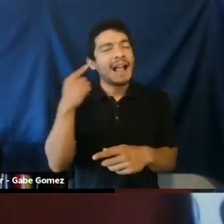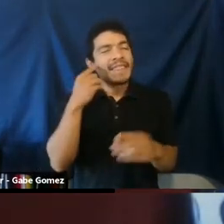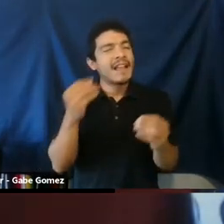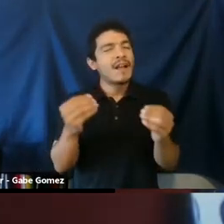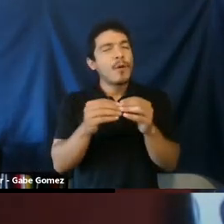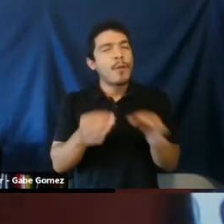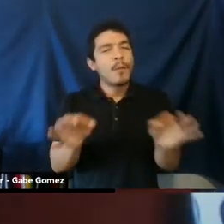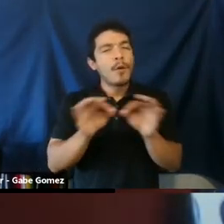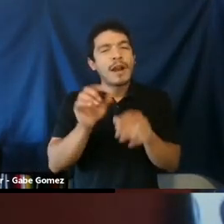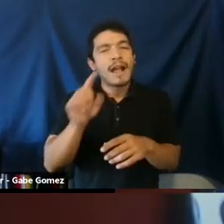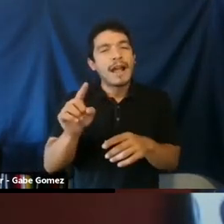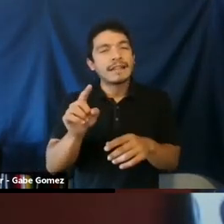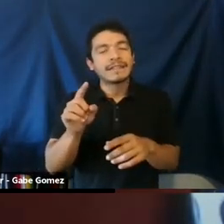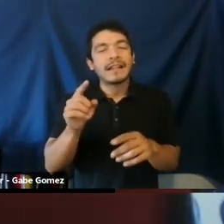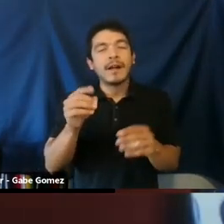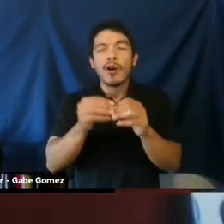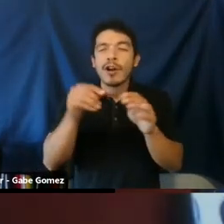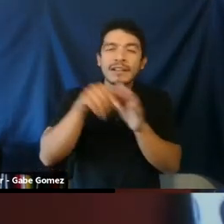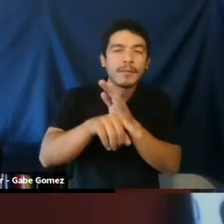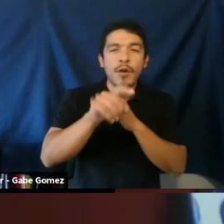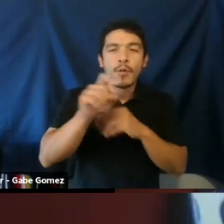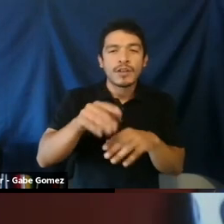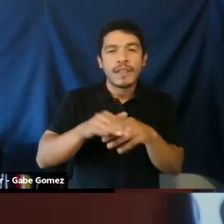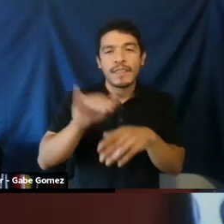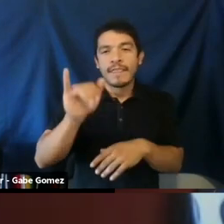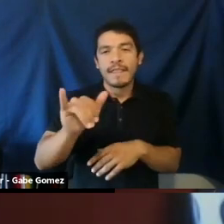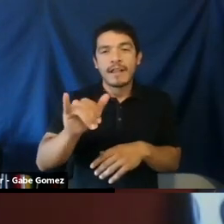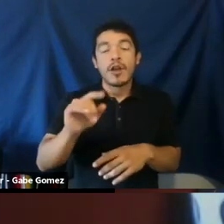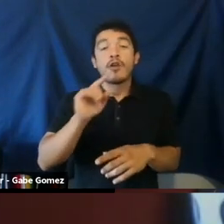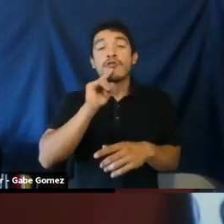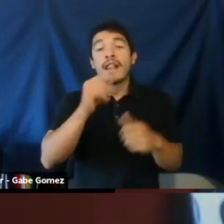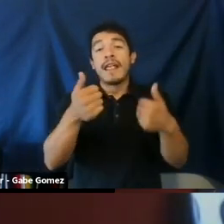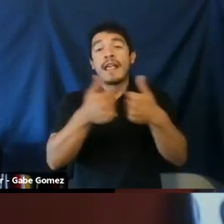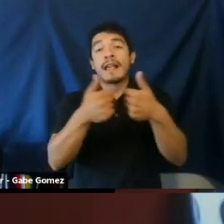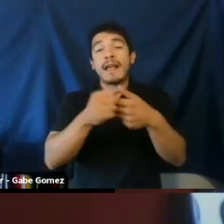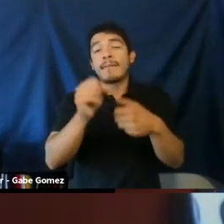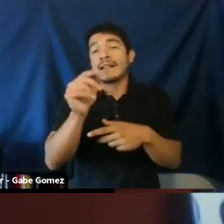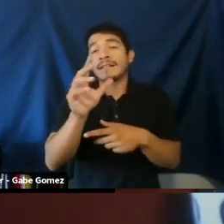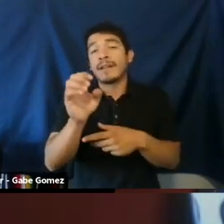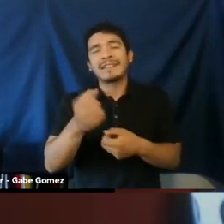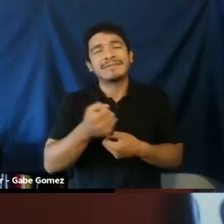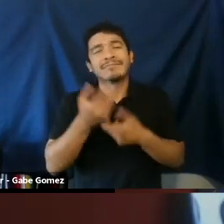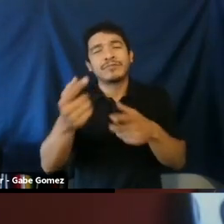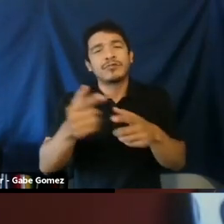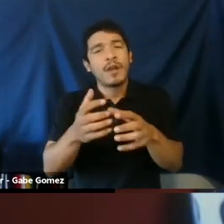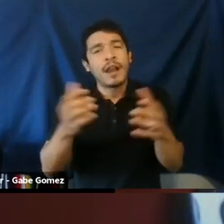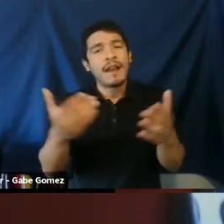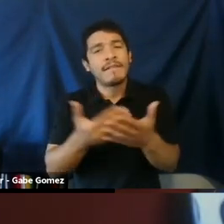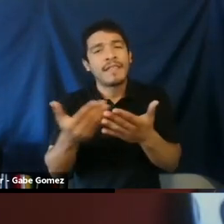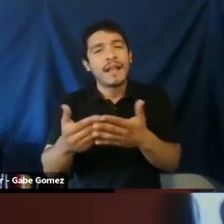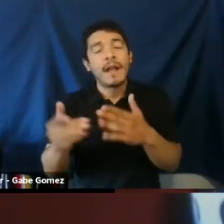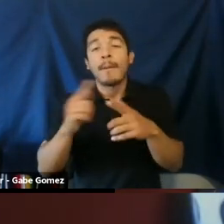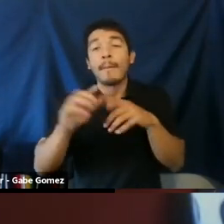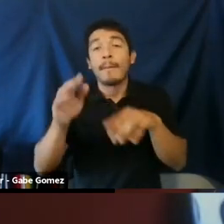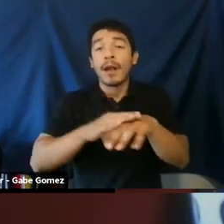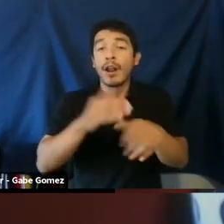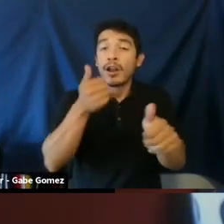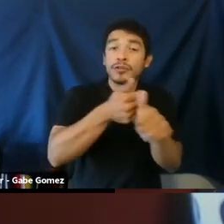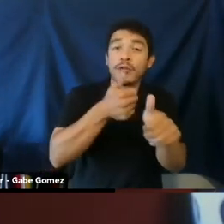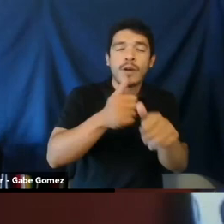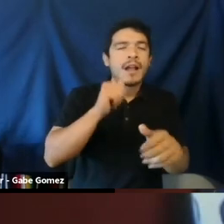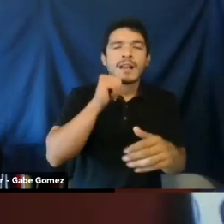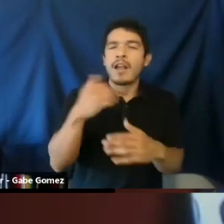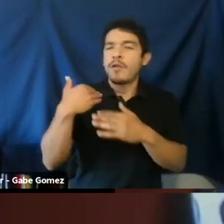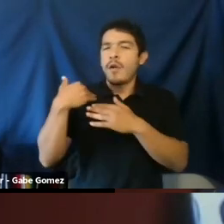to sexism. We think it's important to ask a much more nuanced question than that. We know that certainly the gaming space